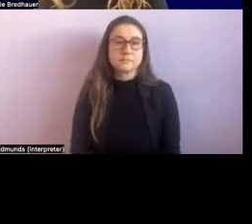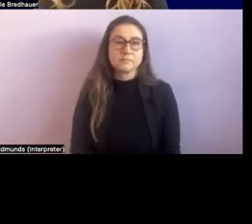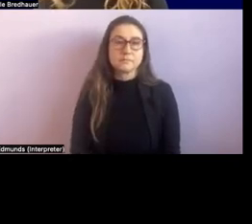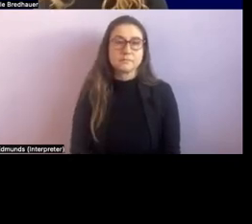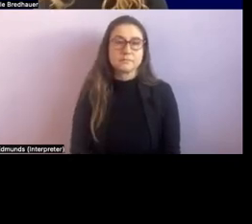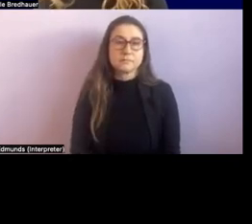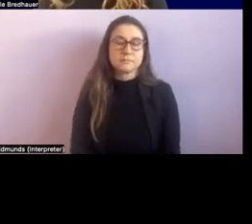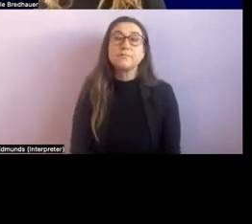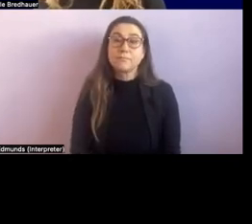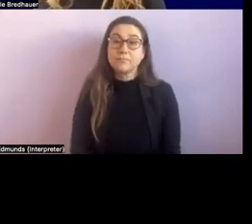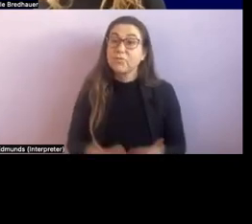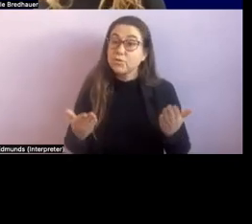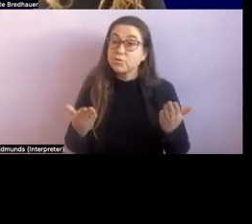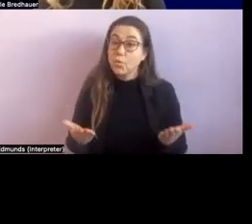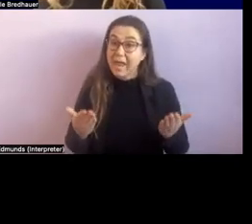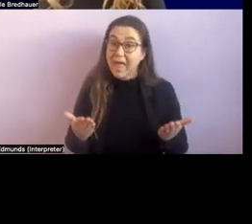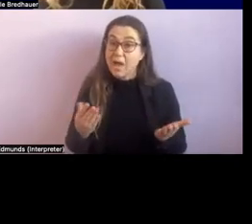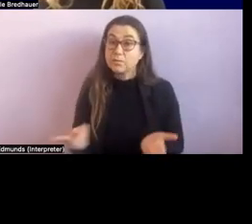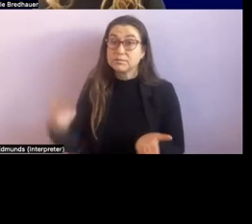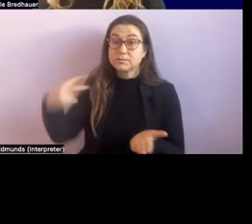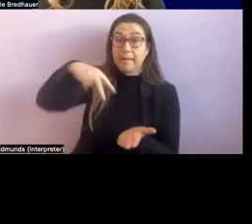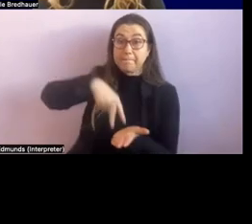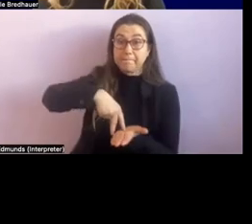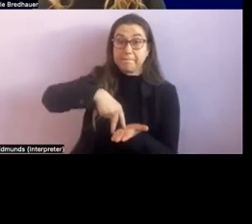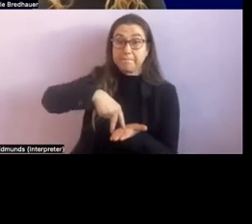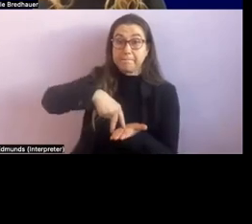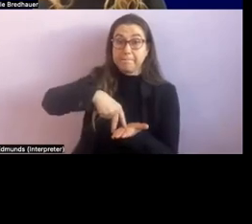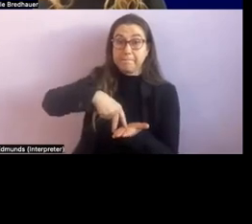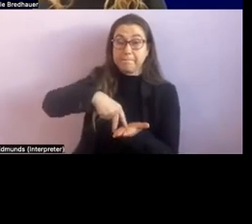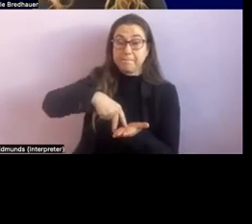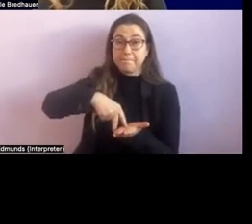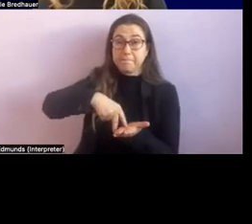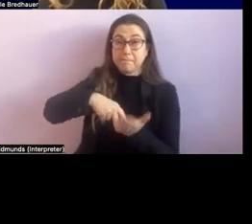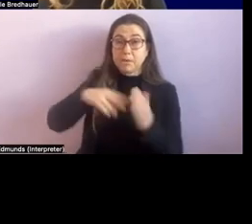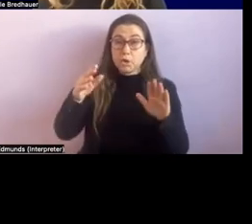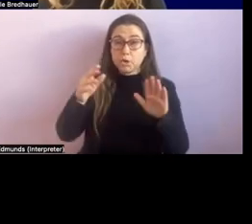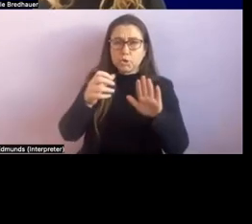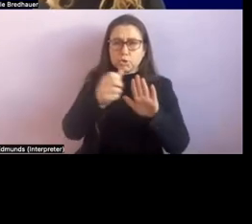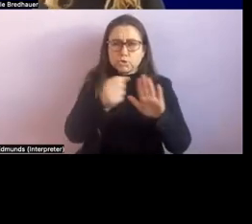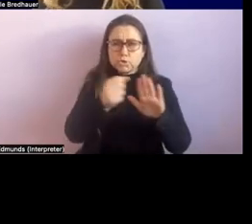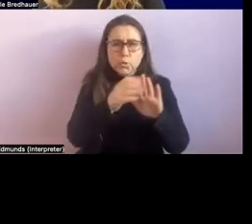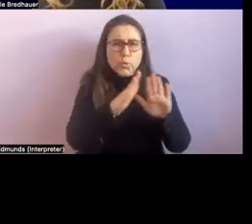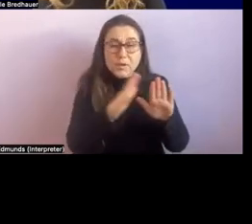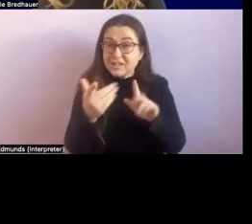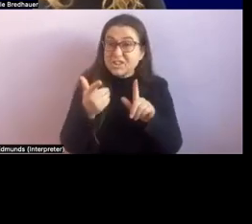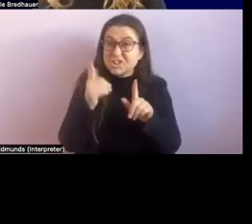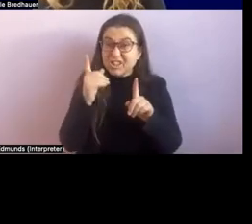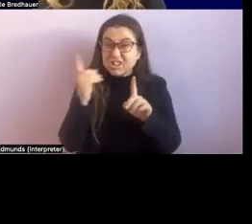so she's standing in that door frame now uh with her teacher